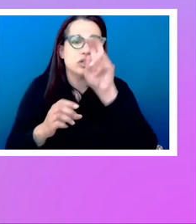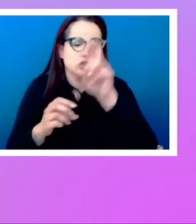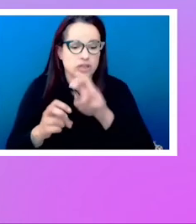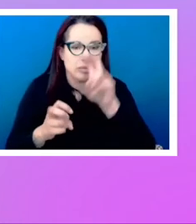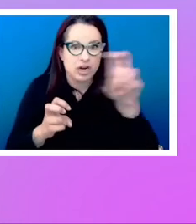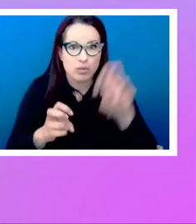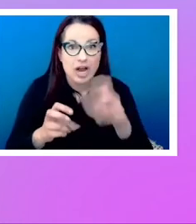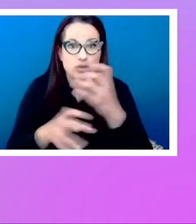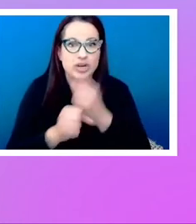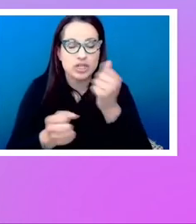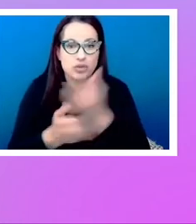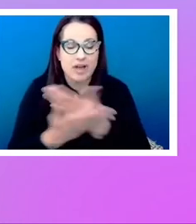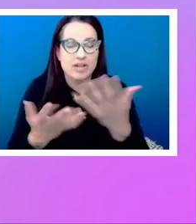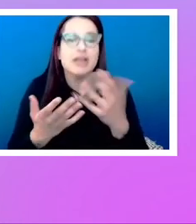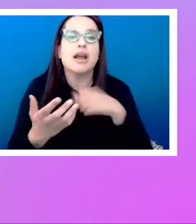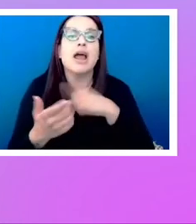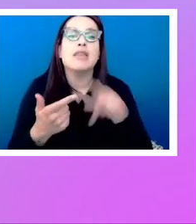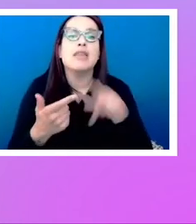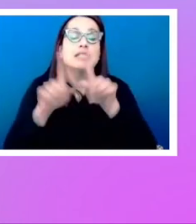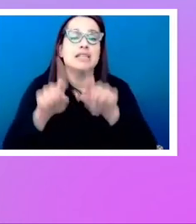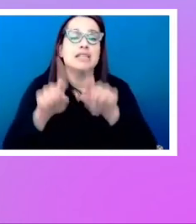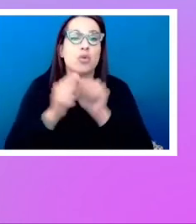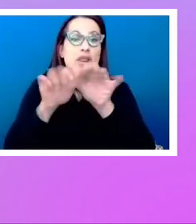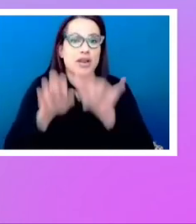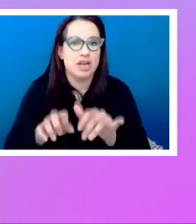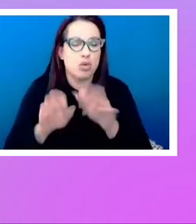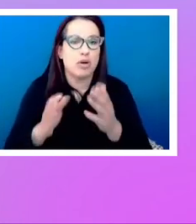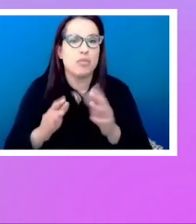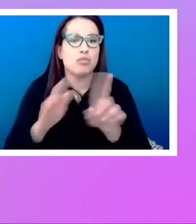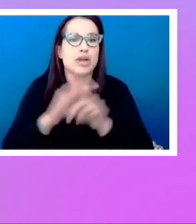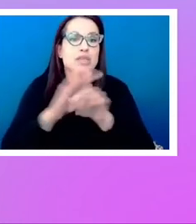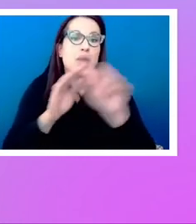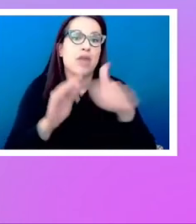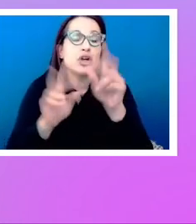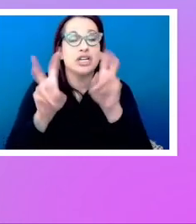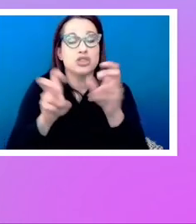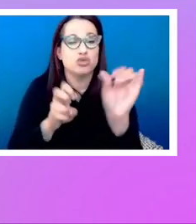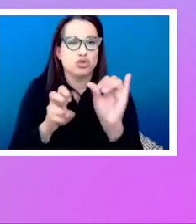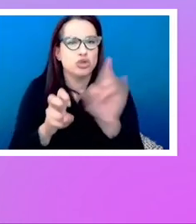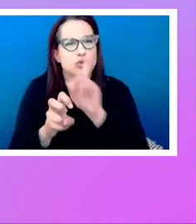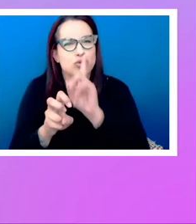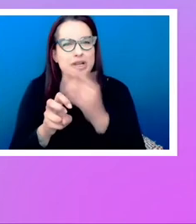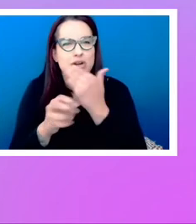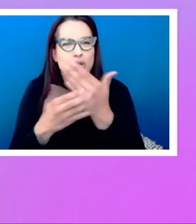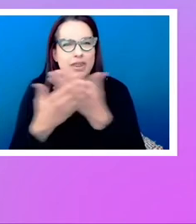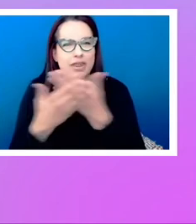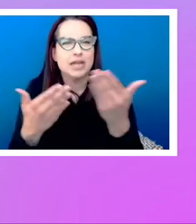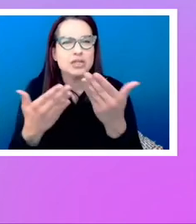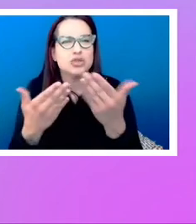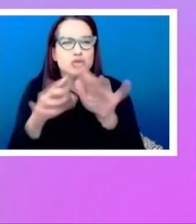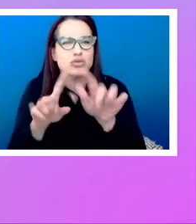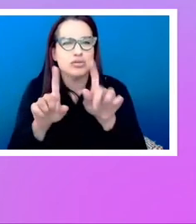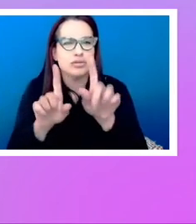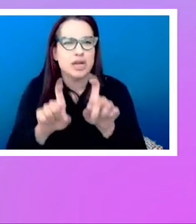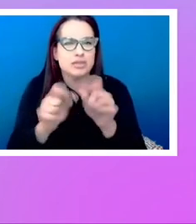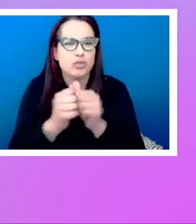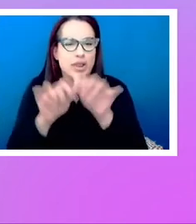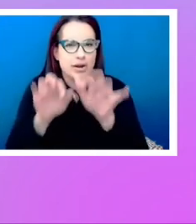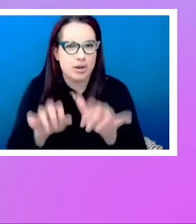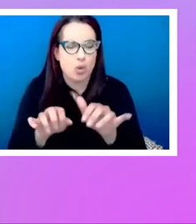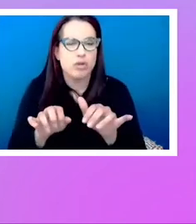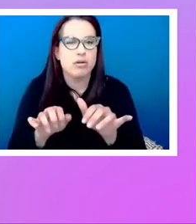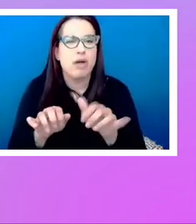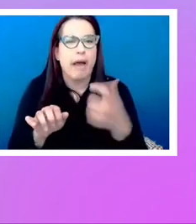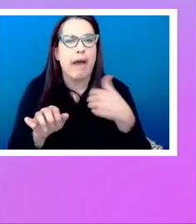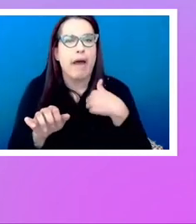And testing with the keyboard will bring up all sorts of other issues potentially as well. It's a really good thing to do. I spent quite